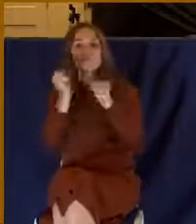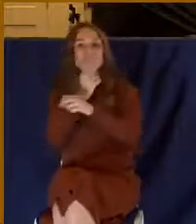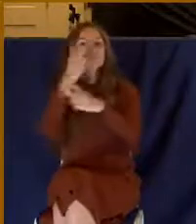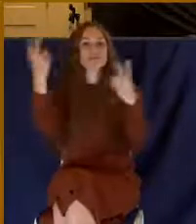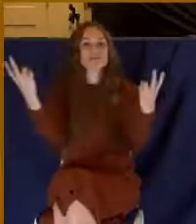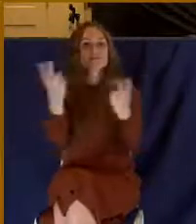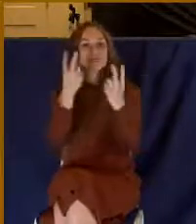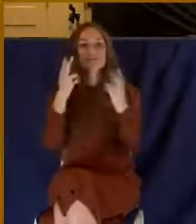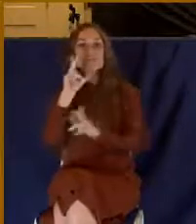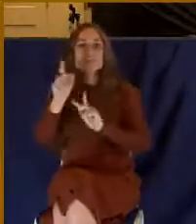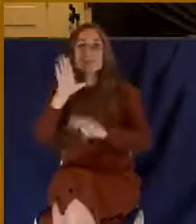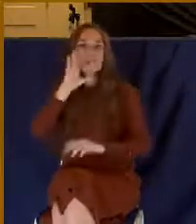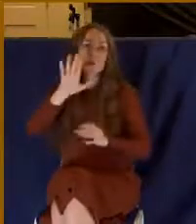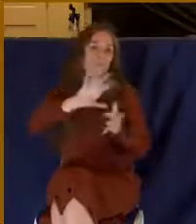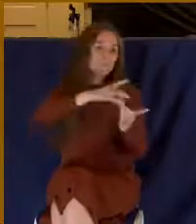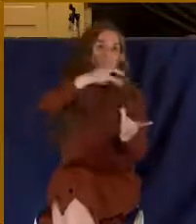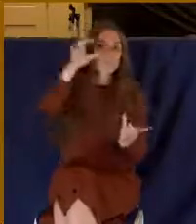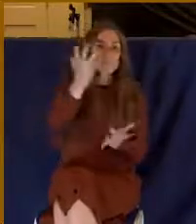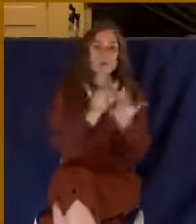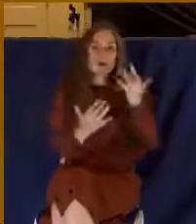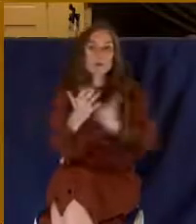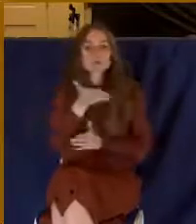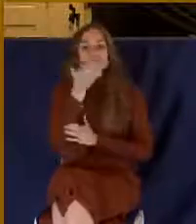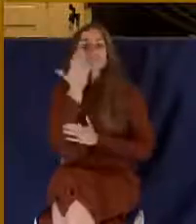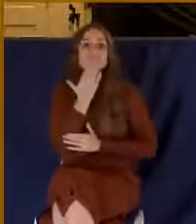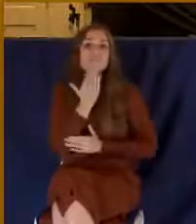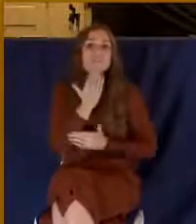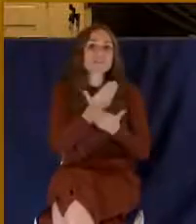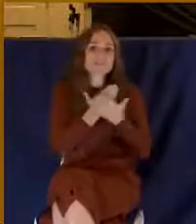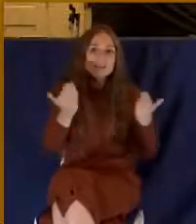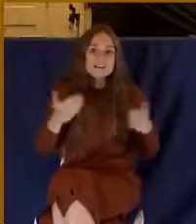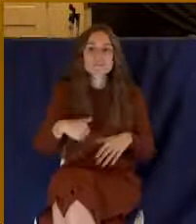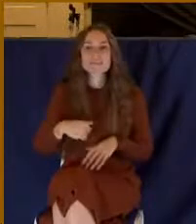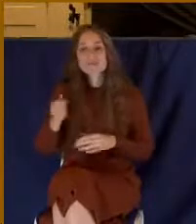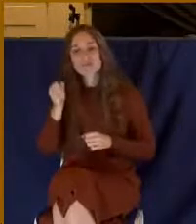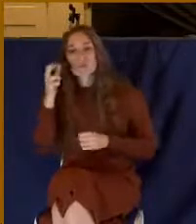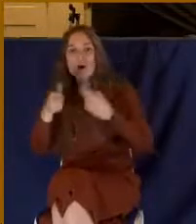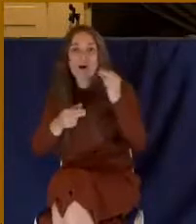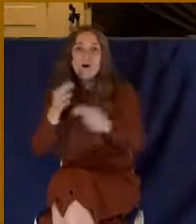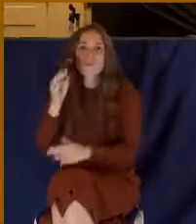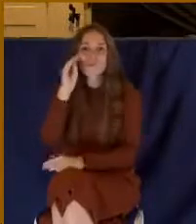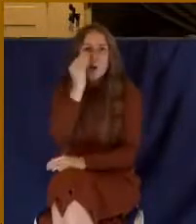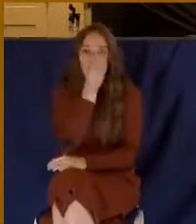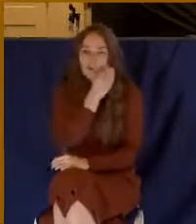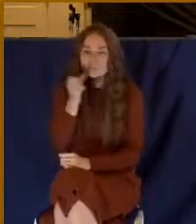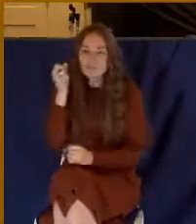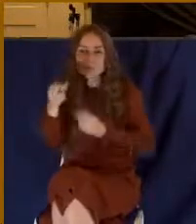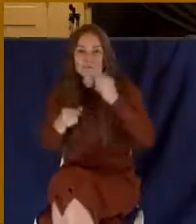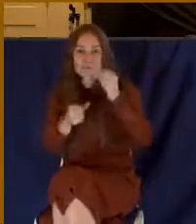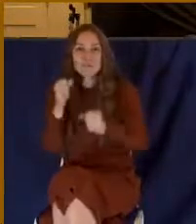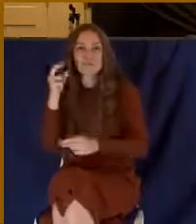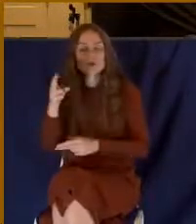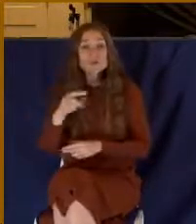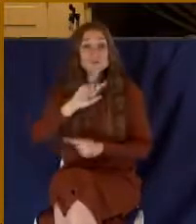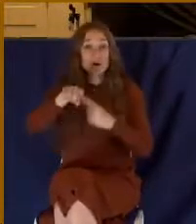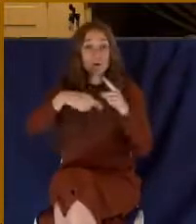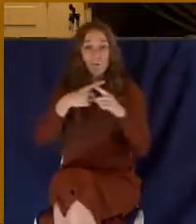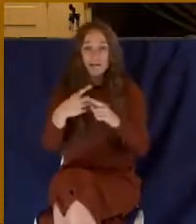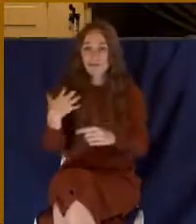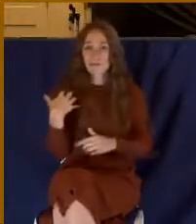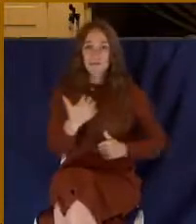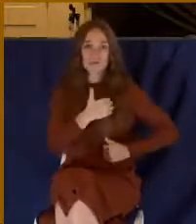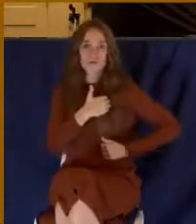People would be throwing rose petals as the army marched in through the archway. There would be the victorious